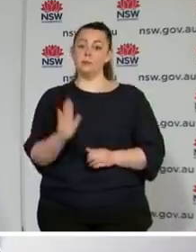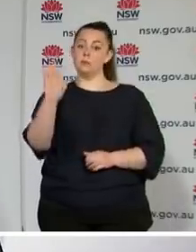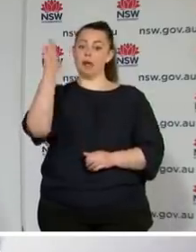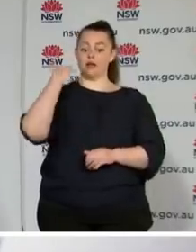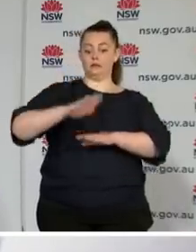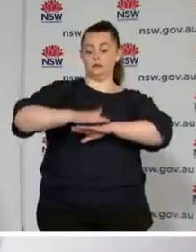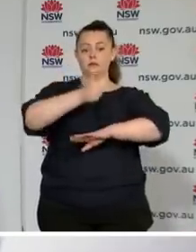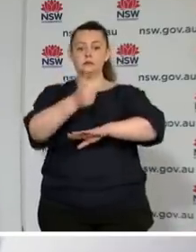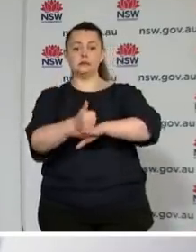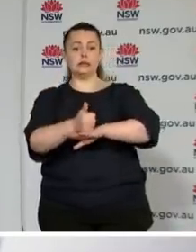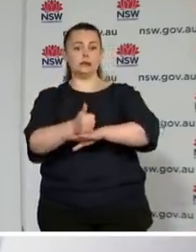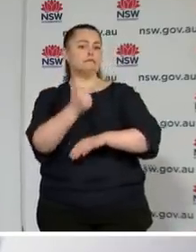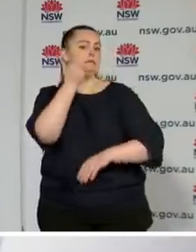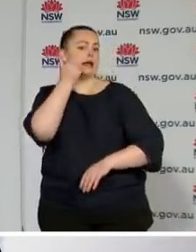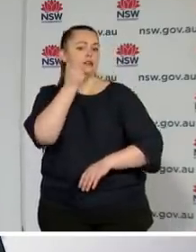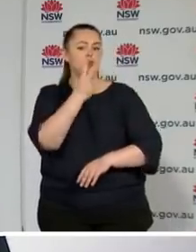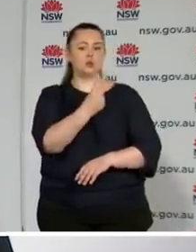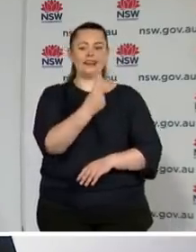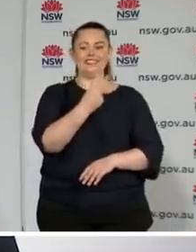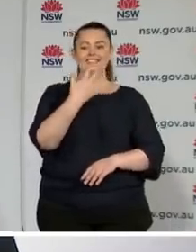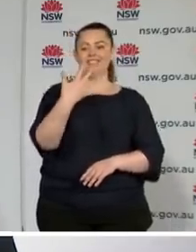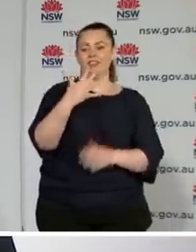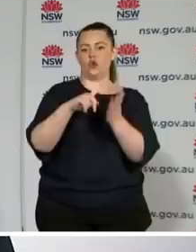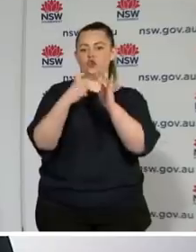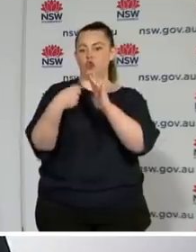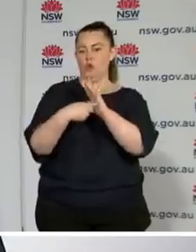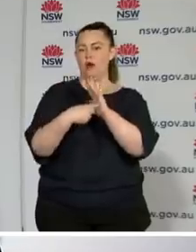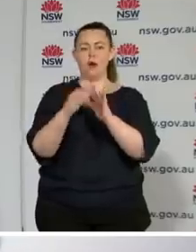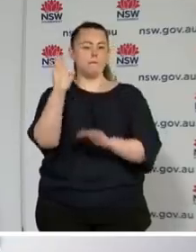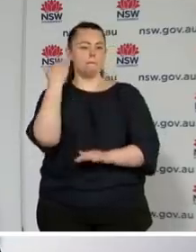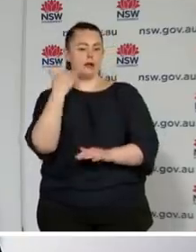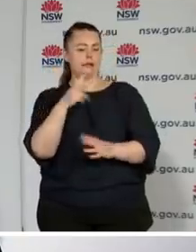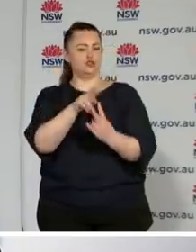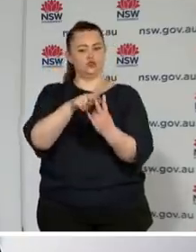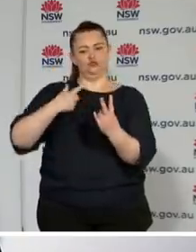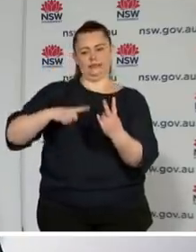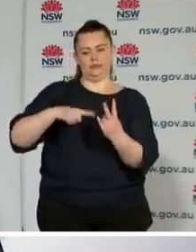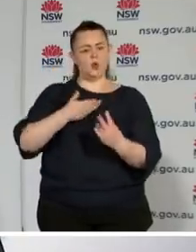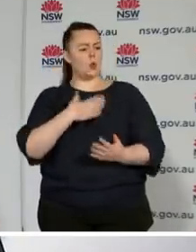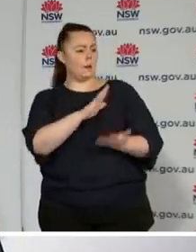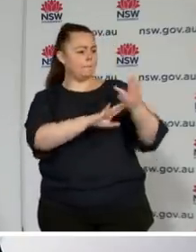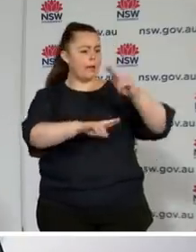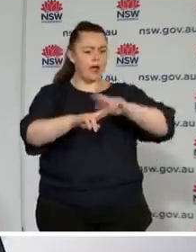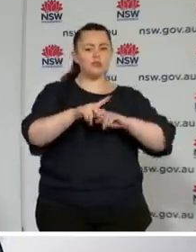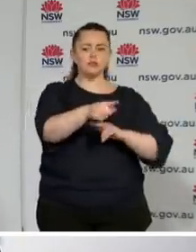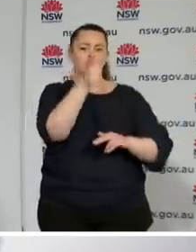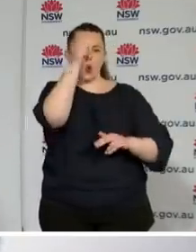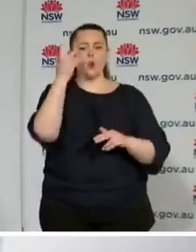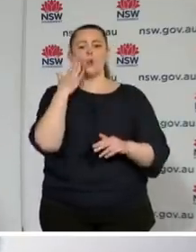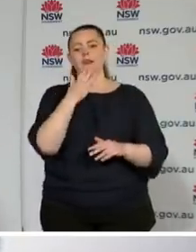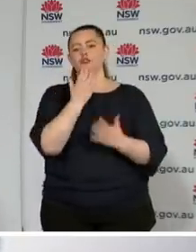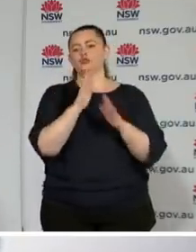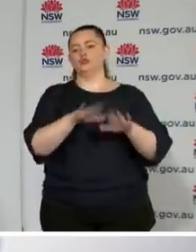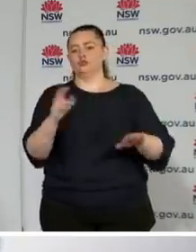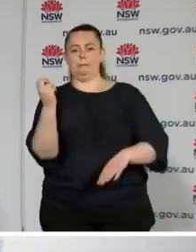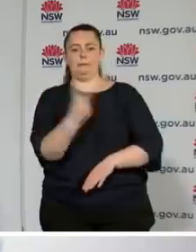25th of October, we did it for two reasons. Firstly, to provide certainty for parents and school communities. And secondly, to make sure